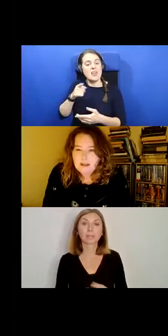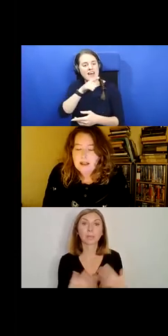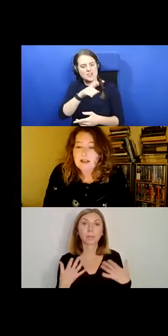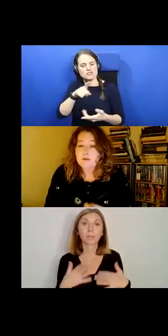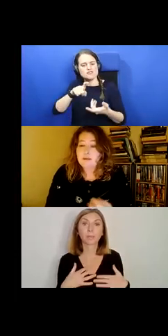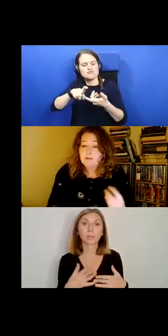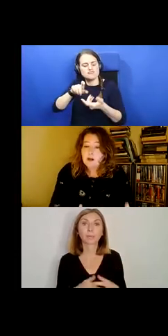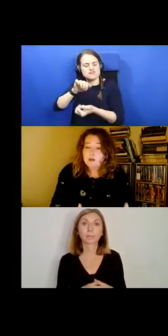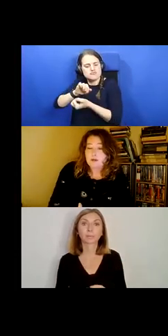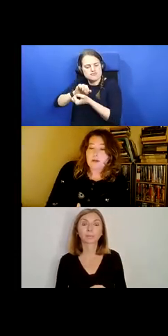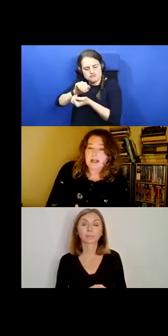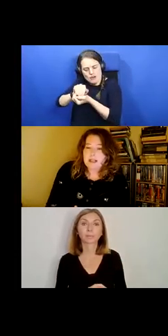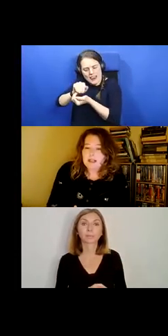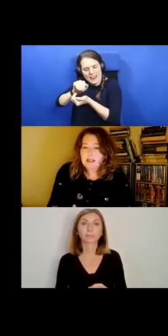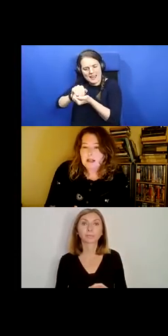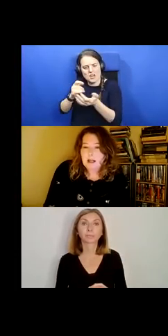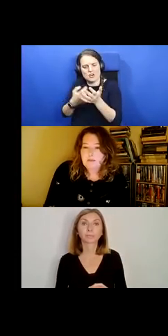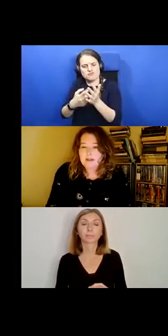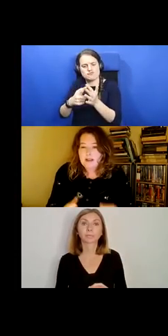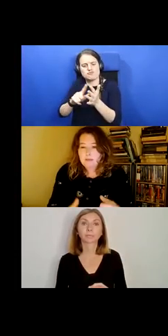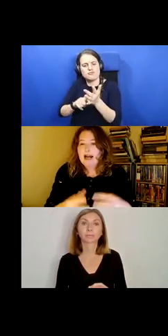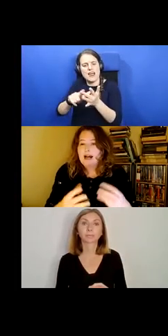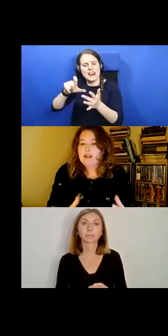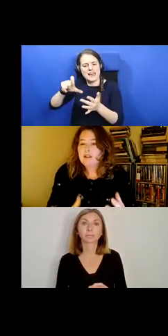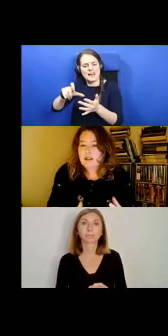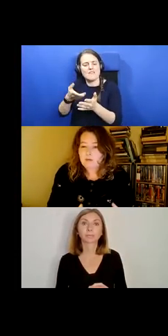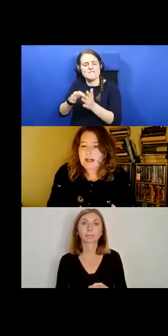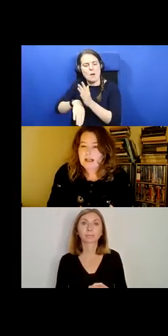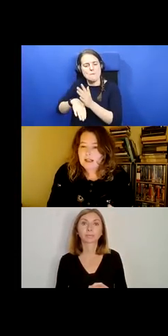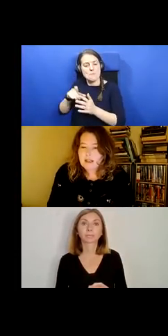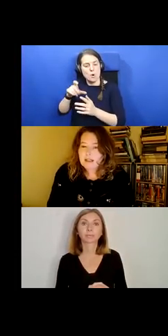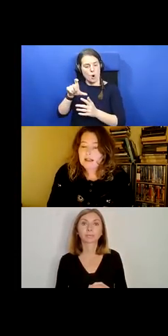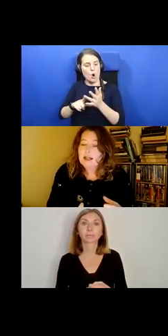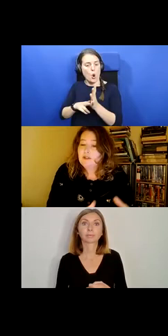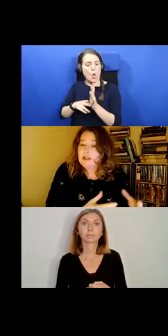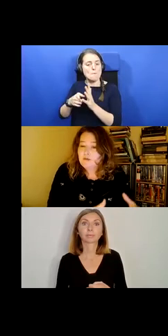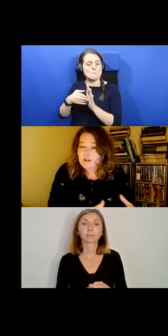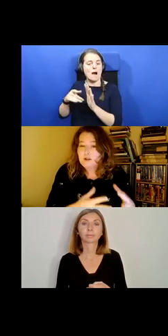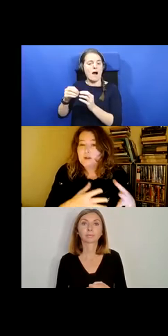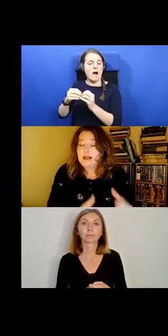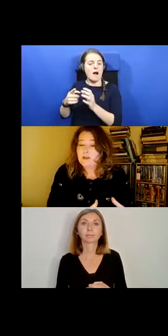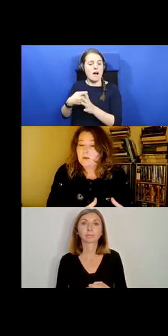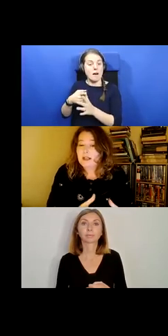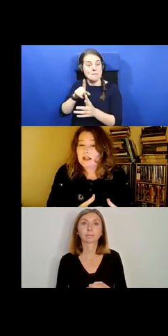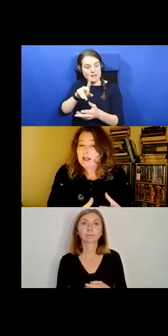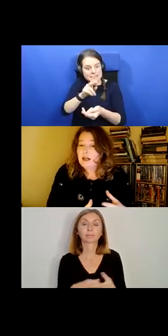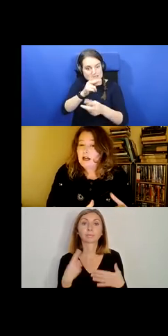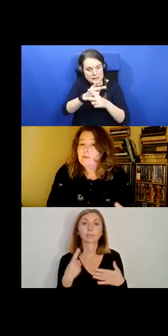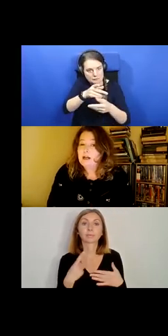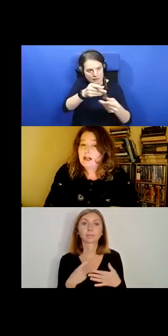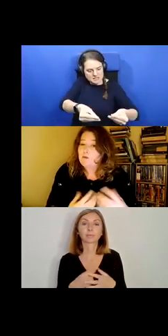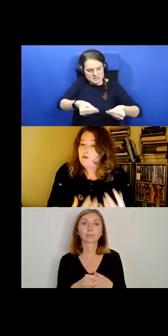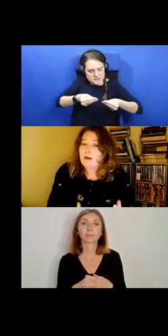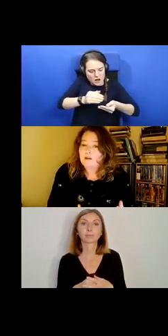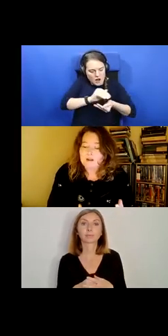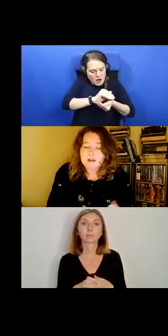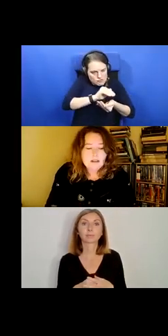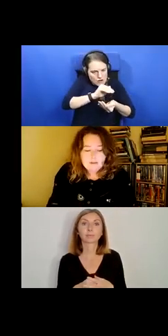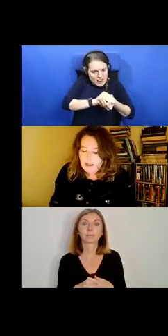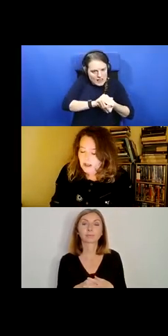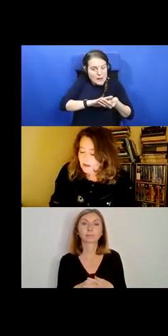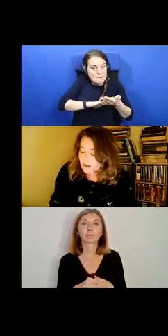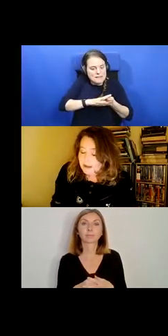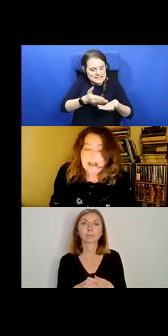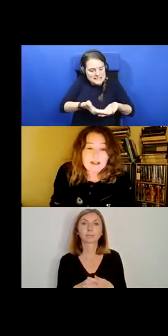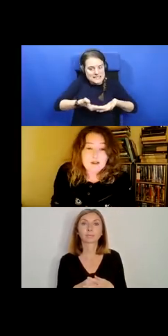Columba, and that it was a powerful relic, and that by having this relic, it gave the individual who held the relic a type of power.